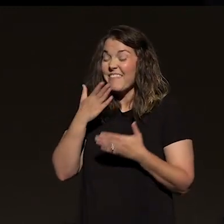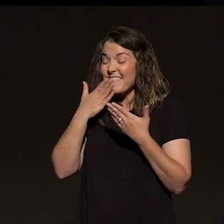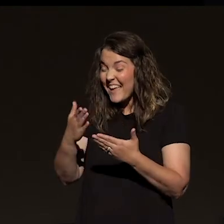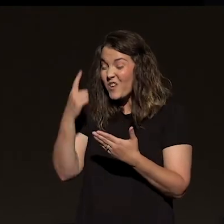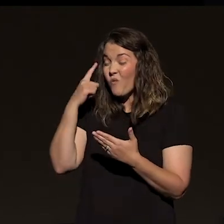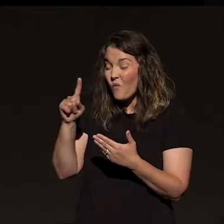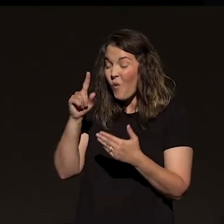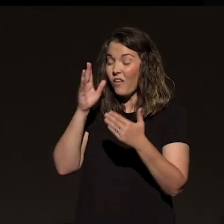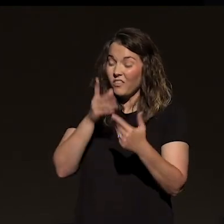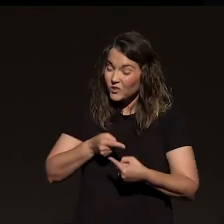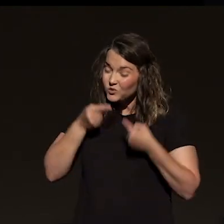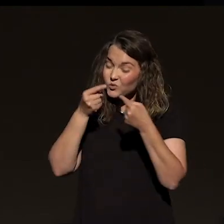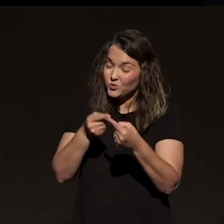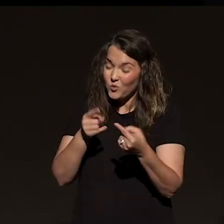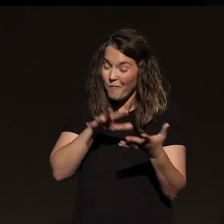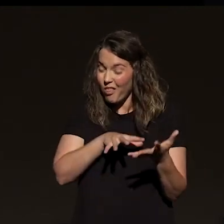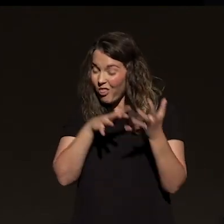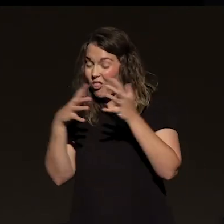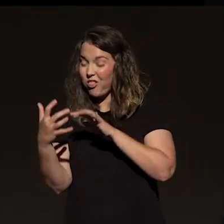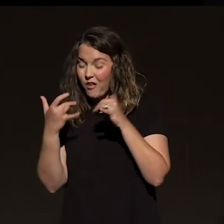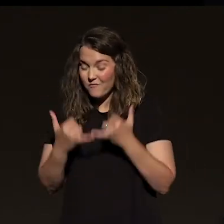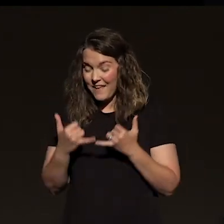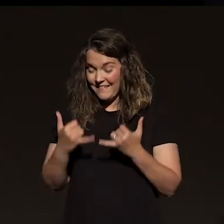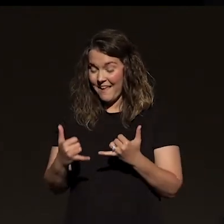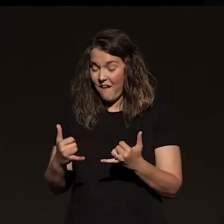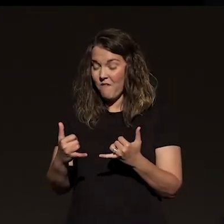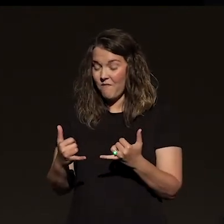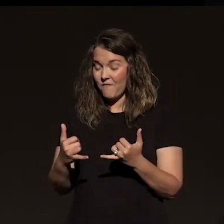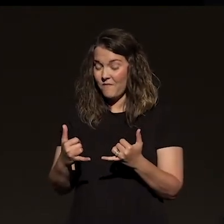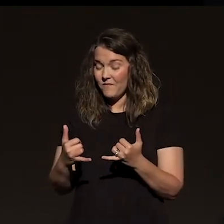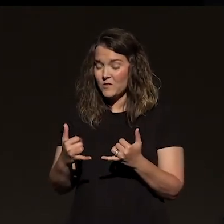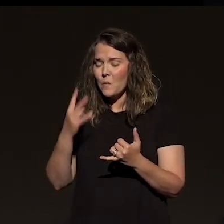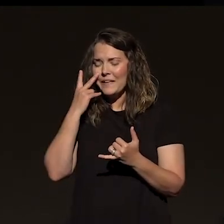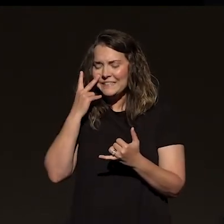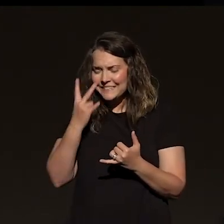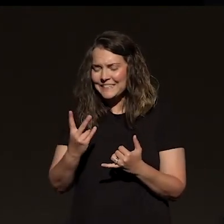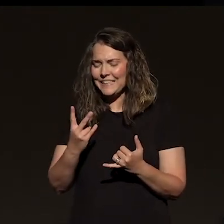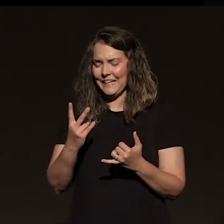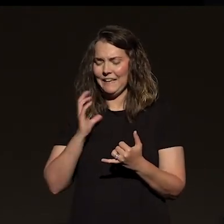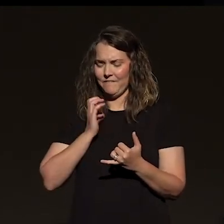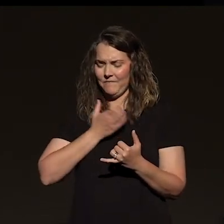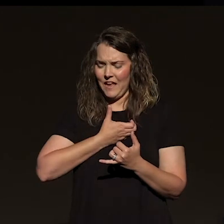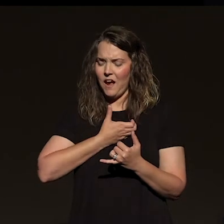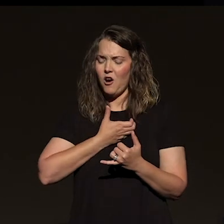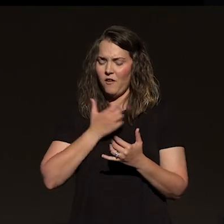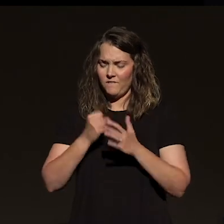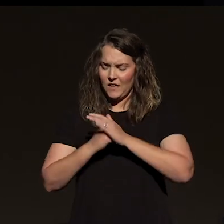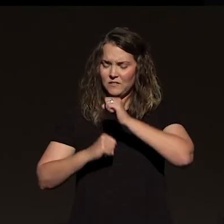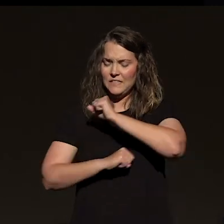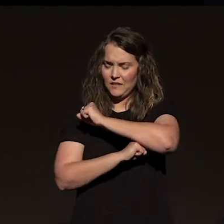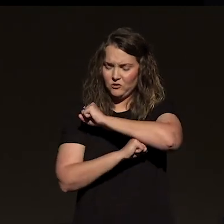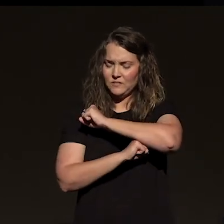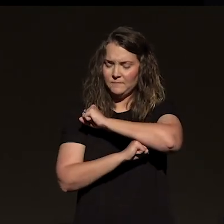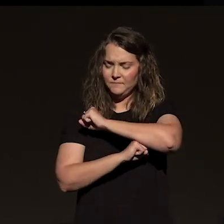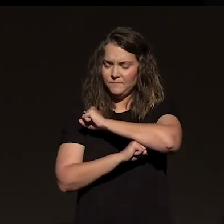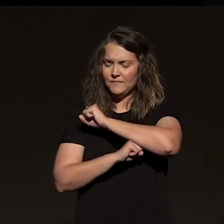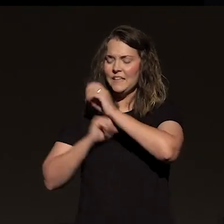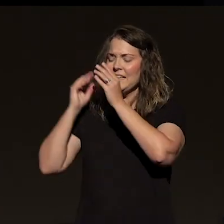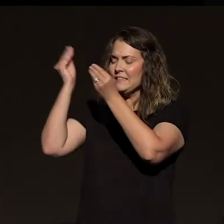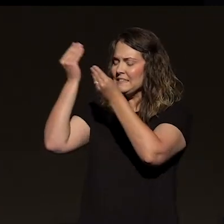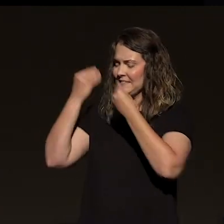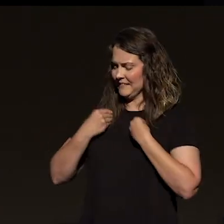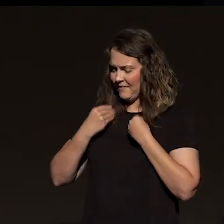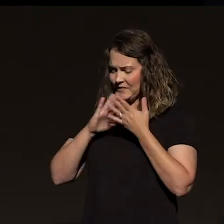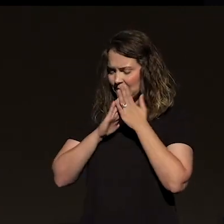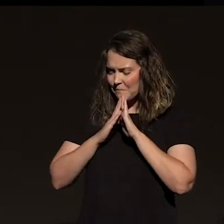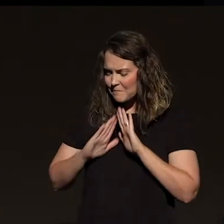God, that our foundation is either sure or it's bad. And God, whenever we see that our foundation is sure, we praise you and we ask you just to continue to give us peace. God, hear